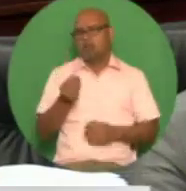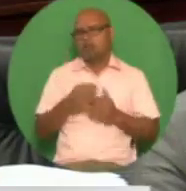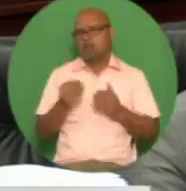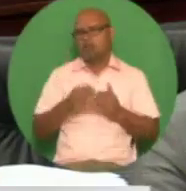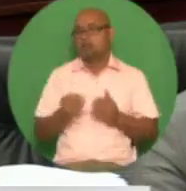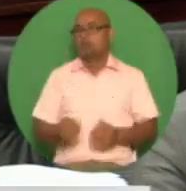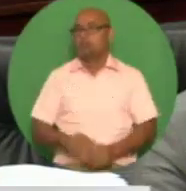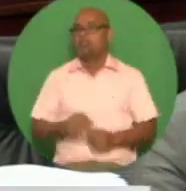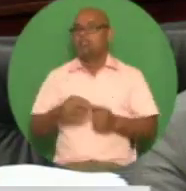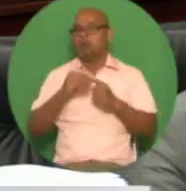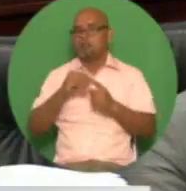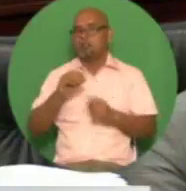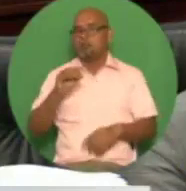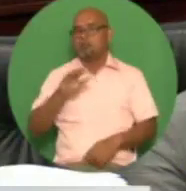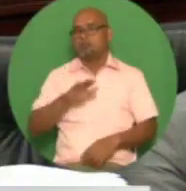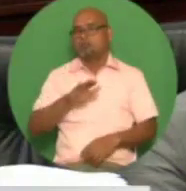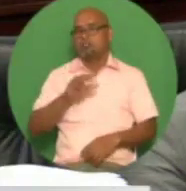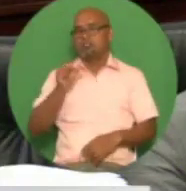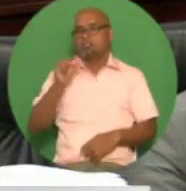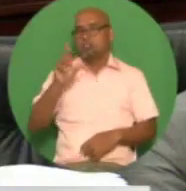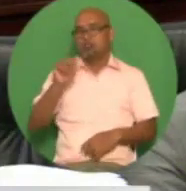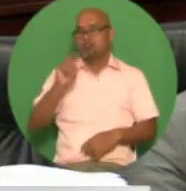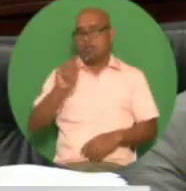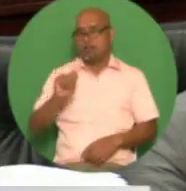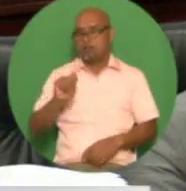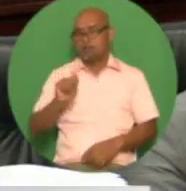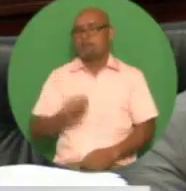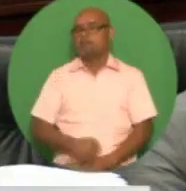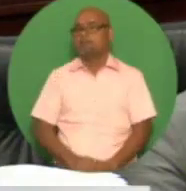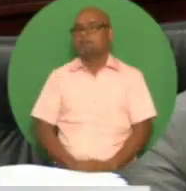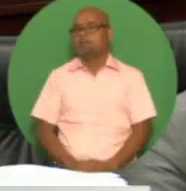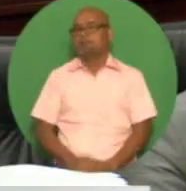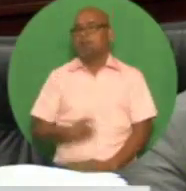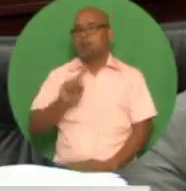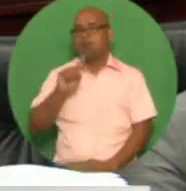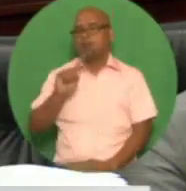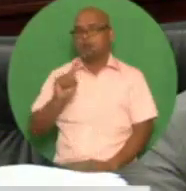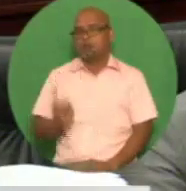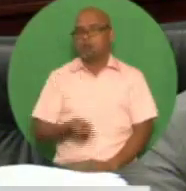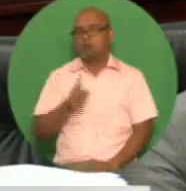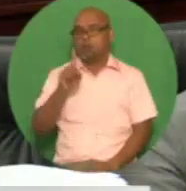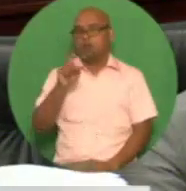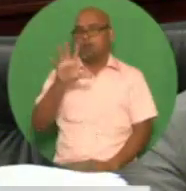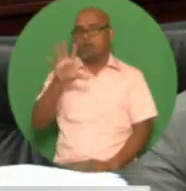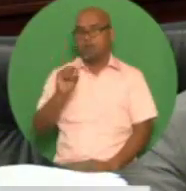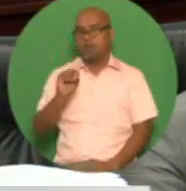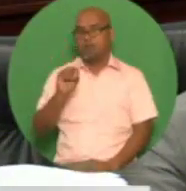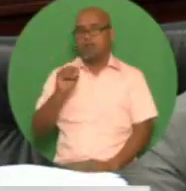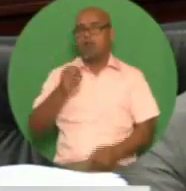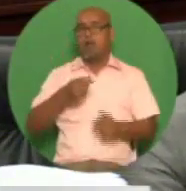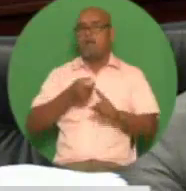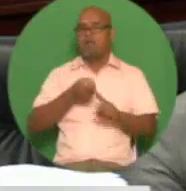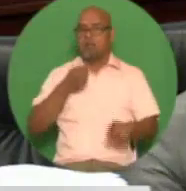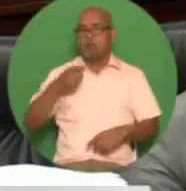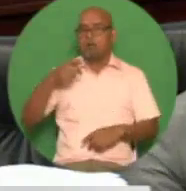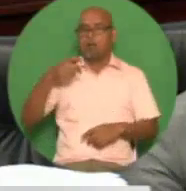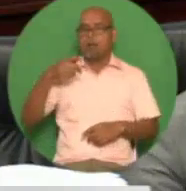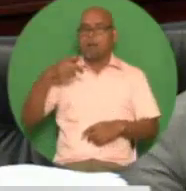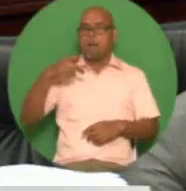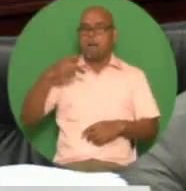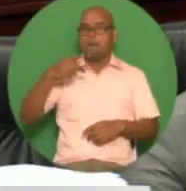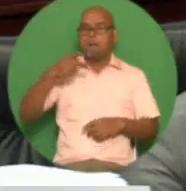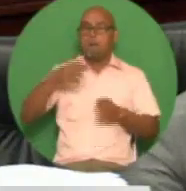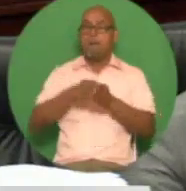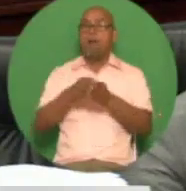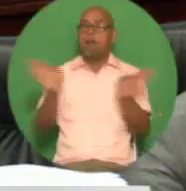grant and eleven one thousand one hundred and fifty dollars under the public assistance grant i propose to